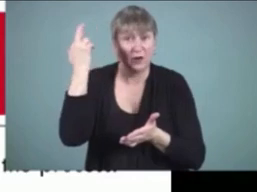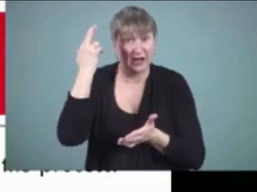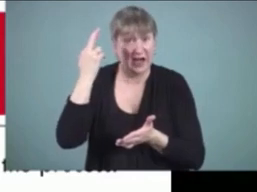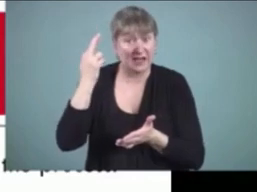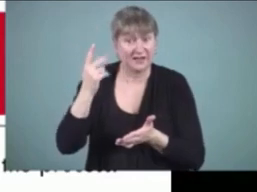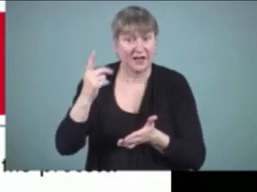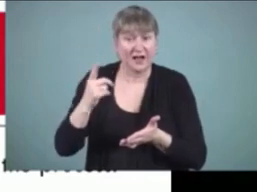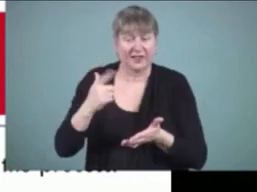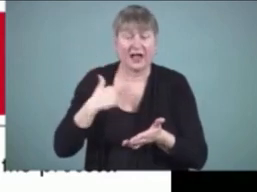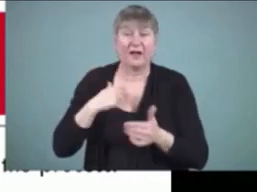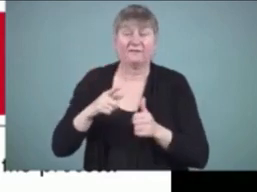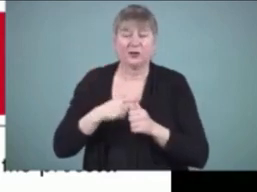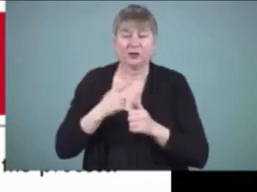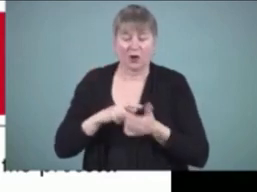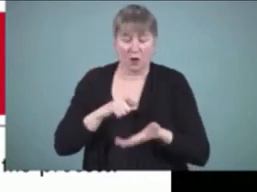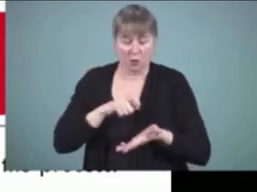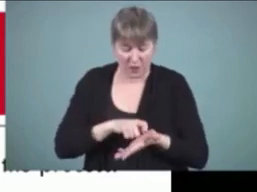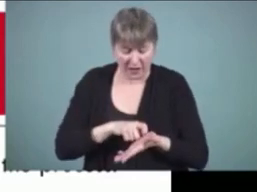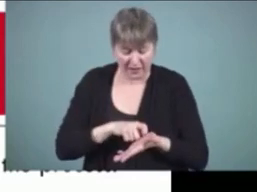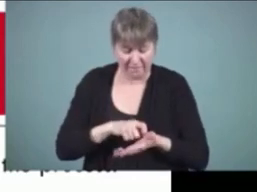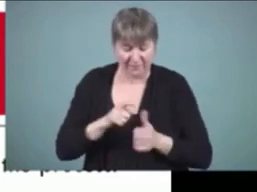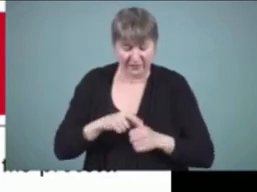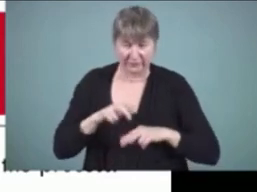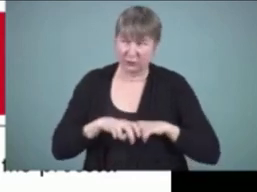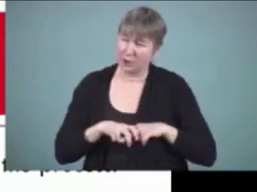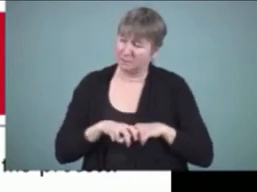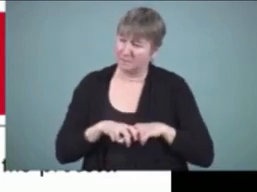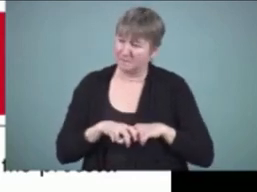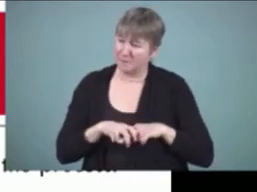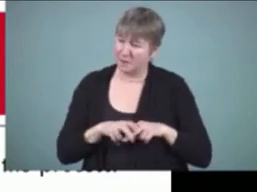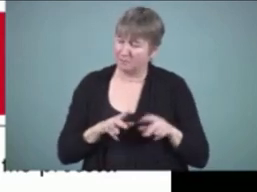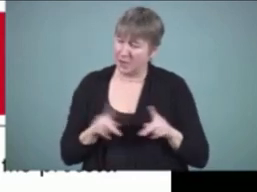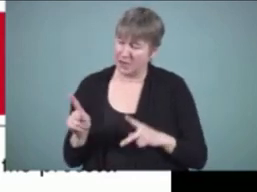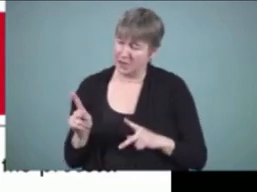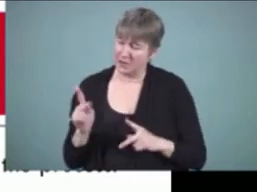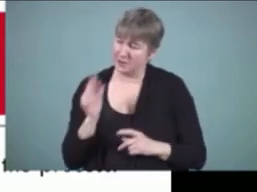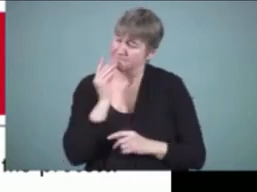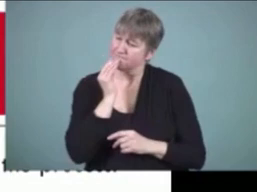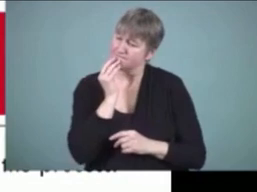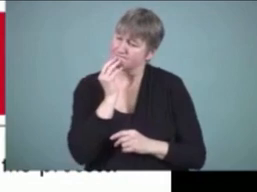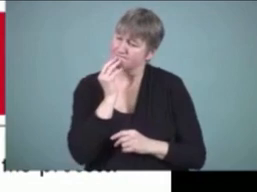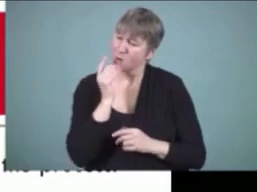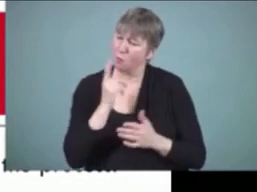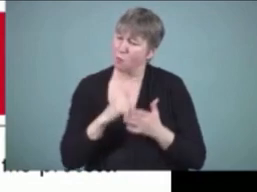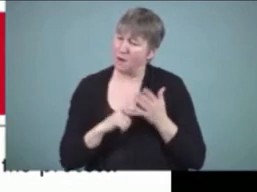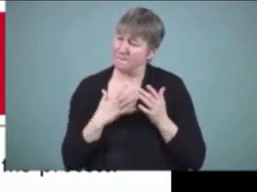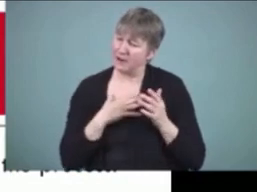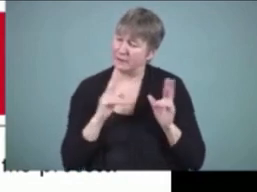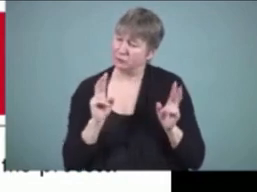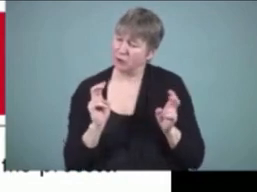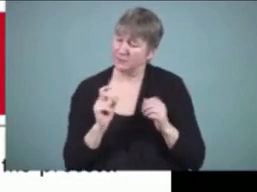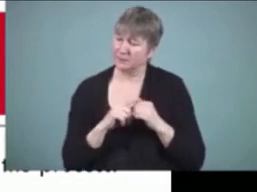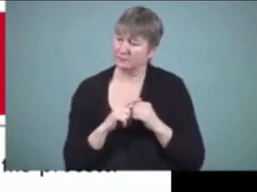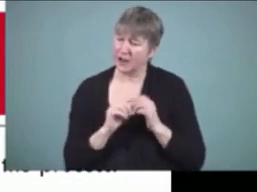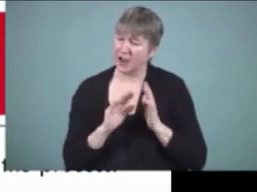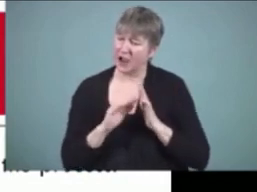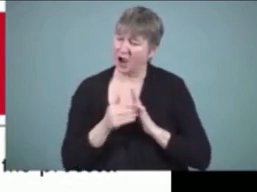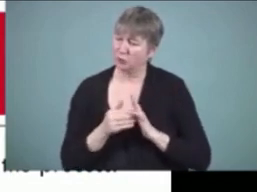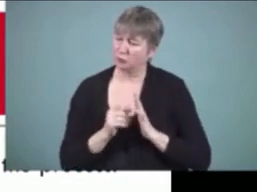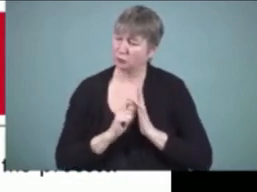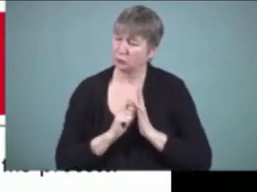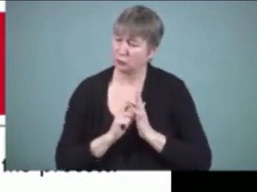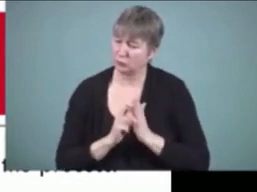what you're going to do first what's the plan what are you going to write about how might you start and so top